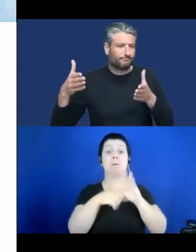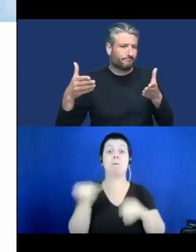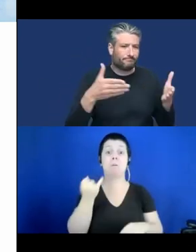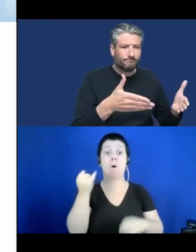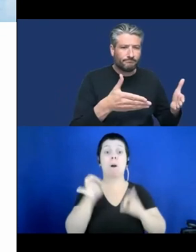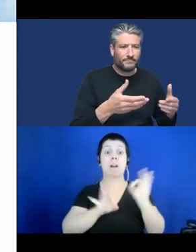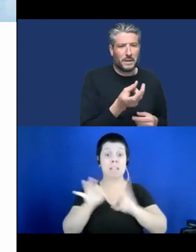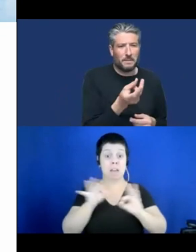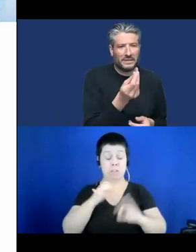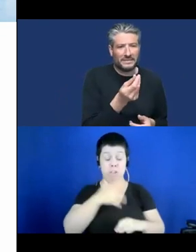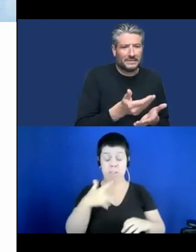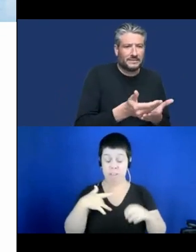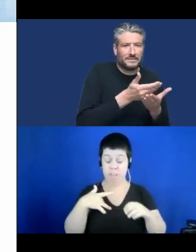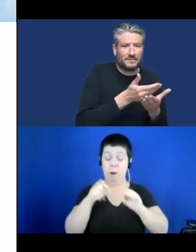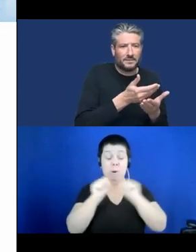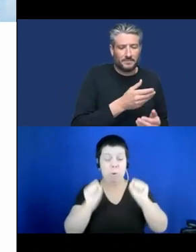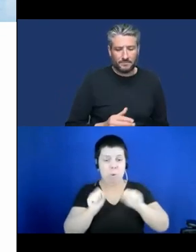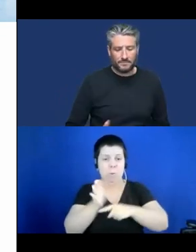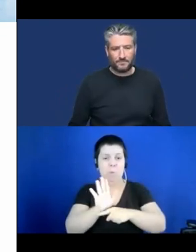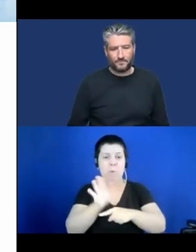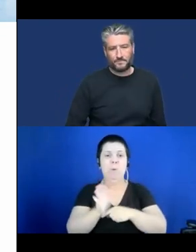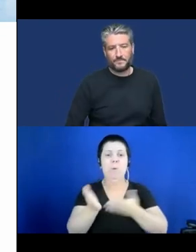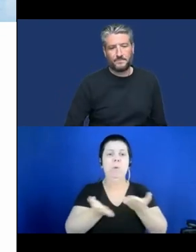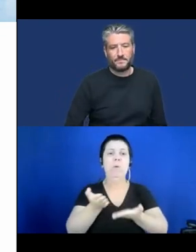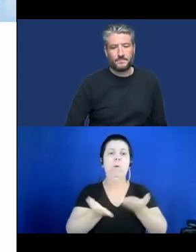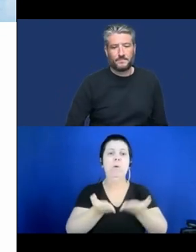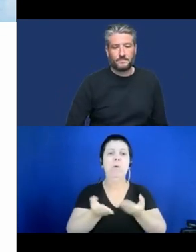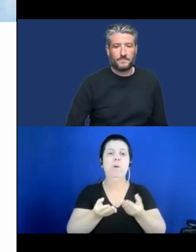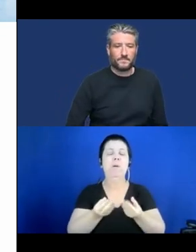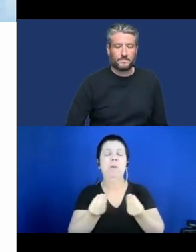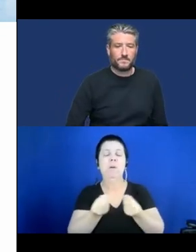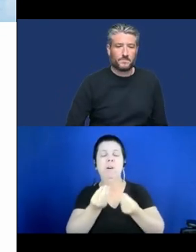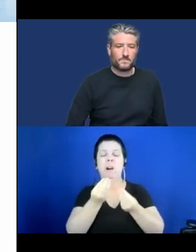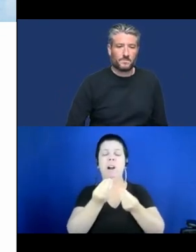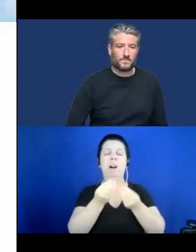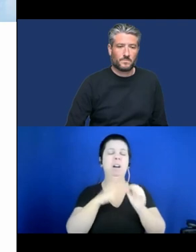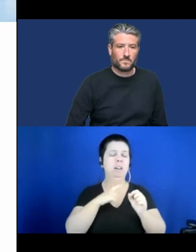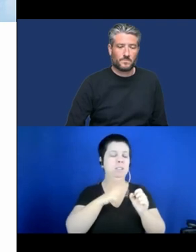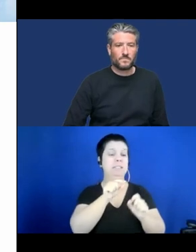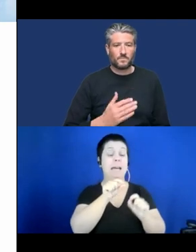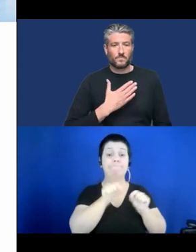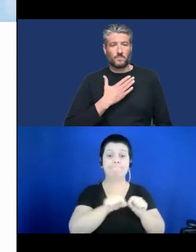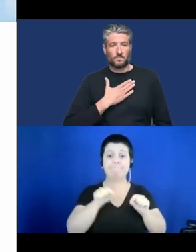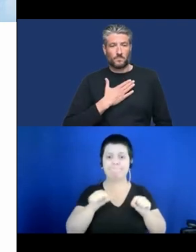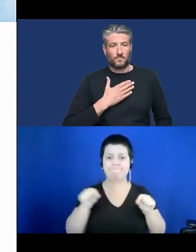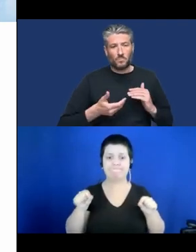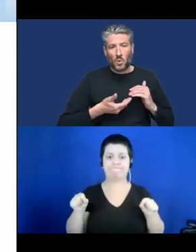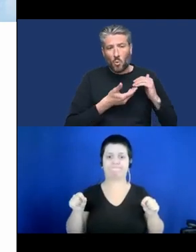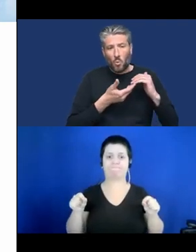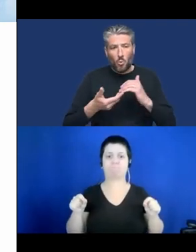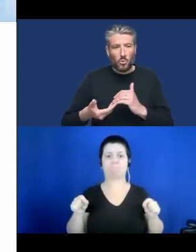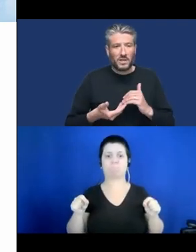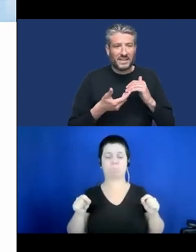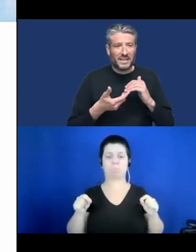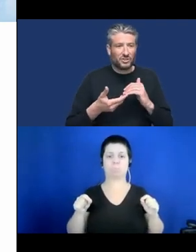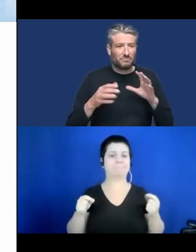on how organization has been looking for many years. And it is not always